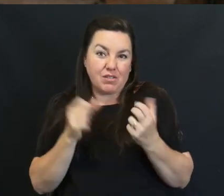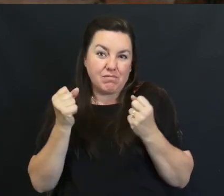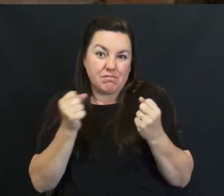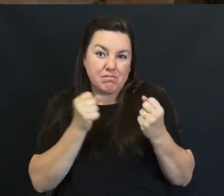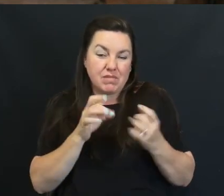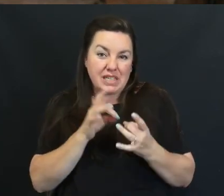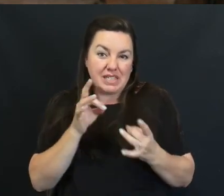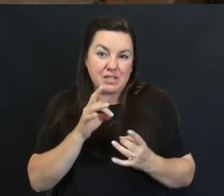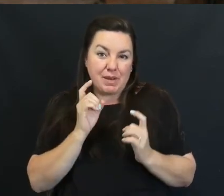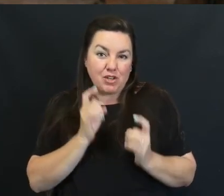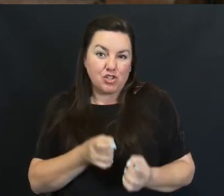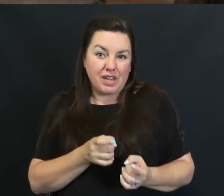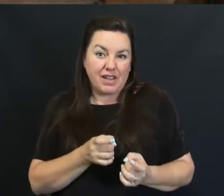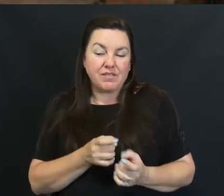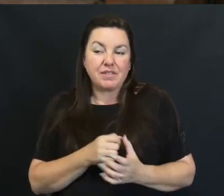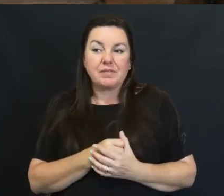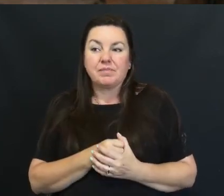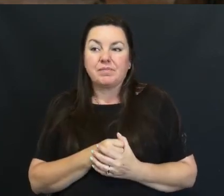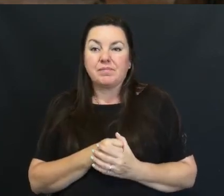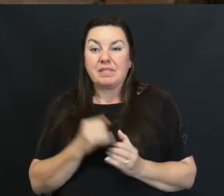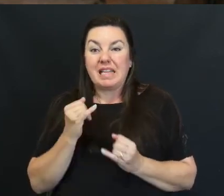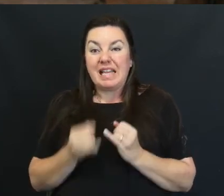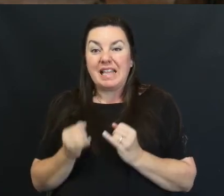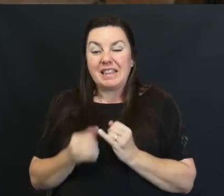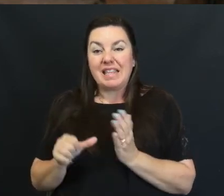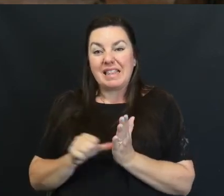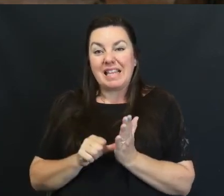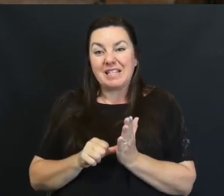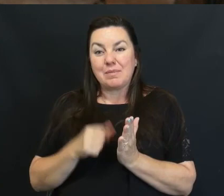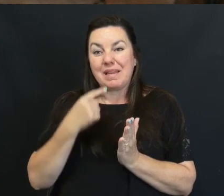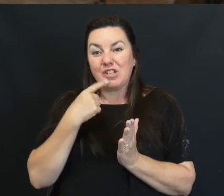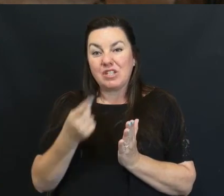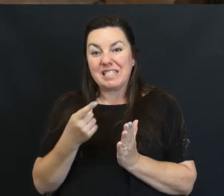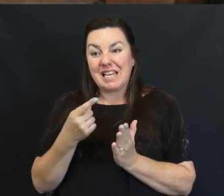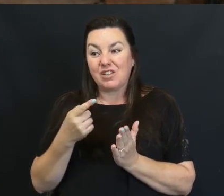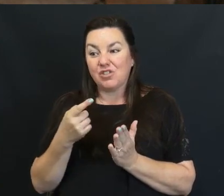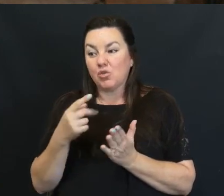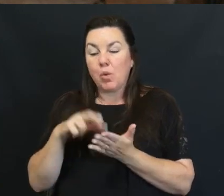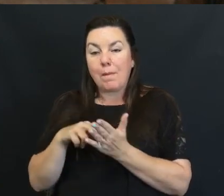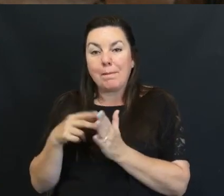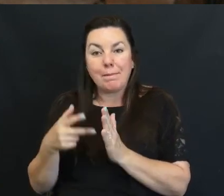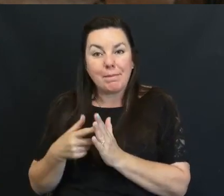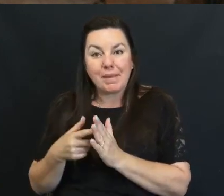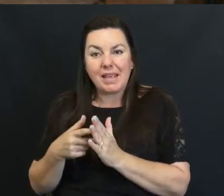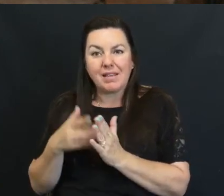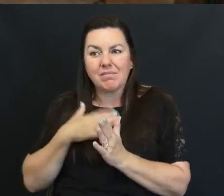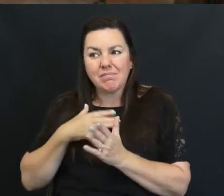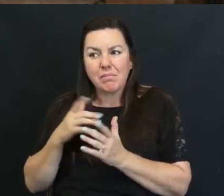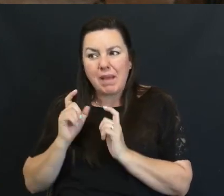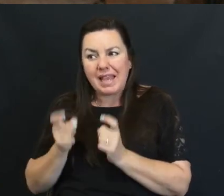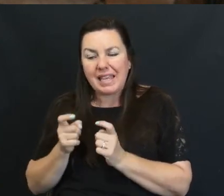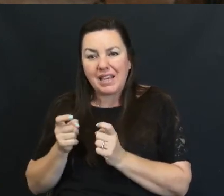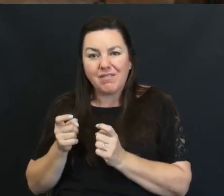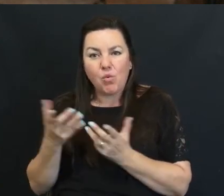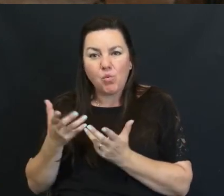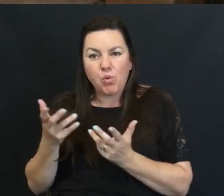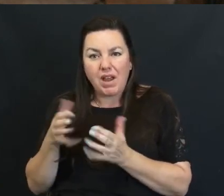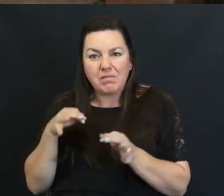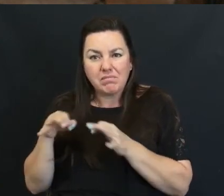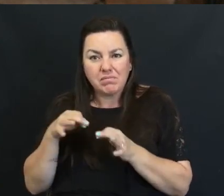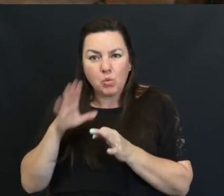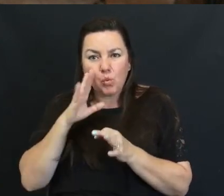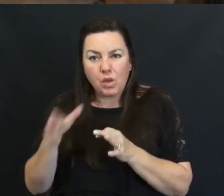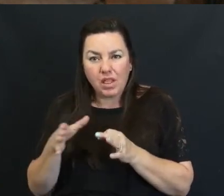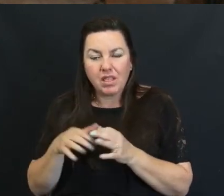Spiritual Gift And Then On The Last Page It Tells You What That Gift Is So Once You Do That If You're